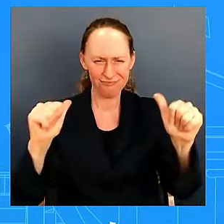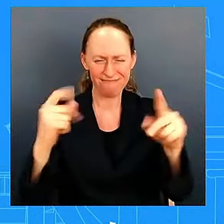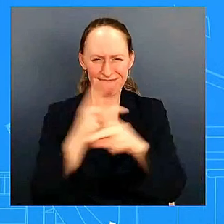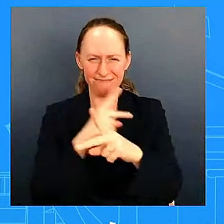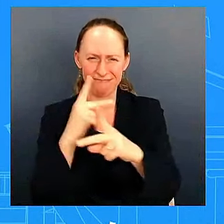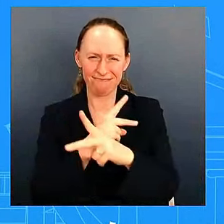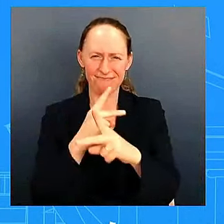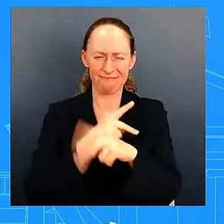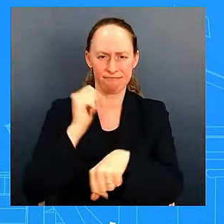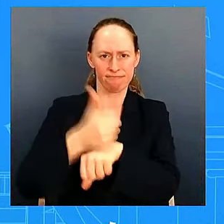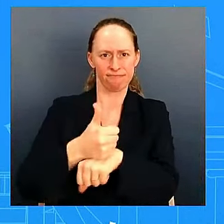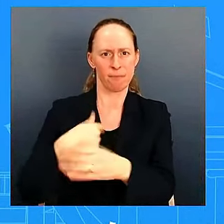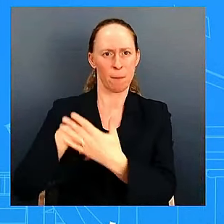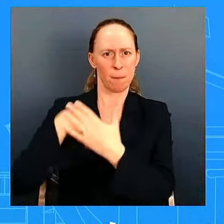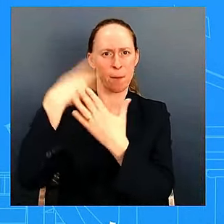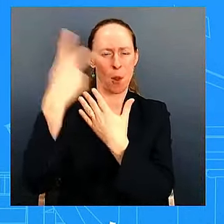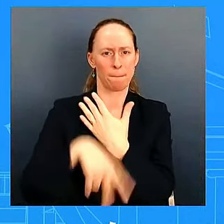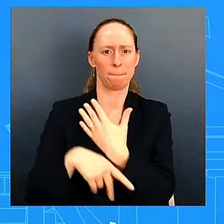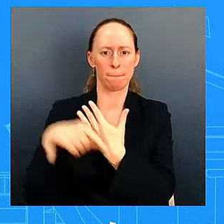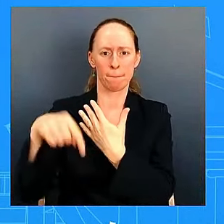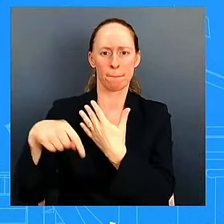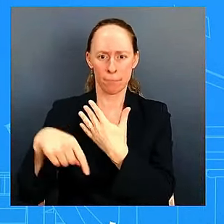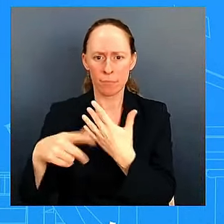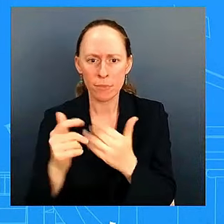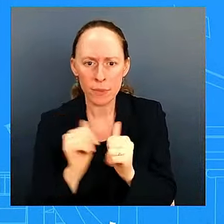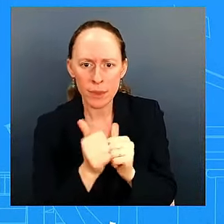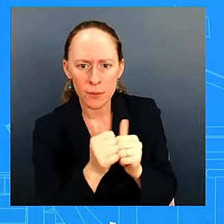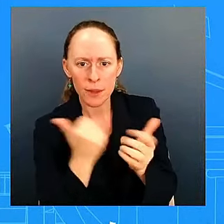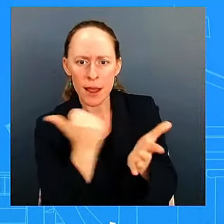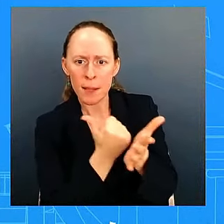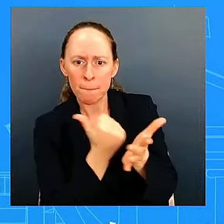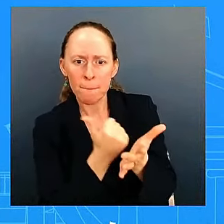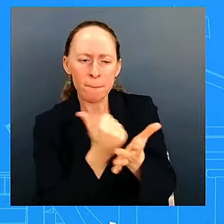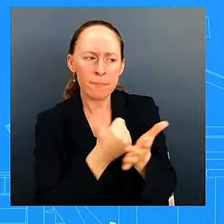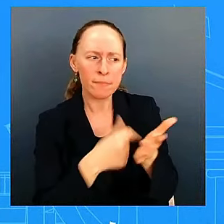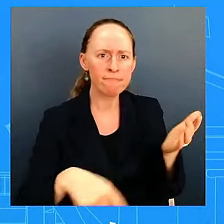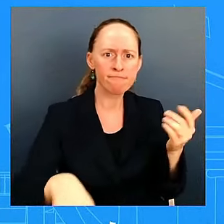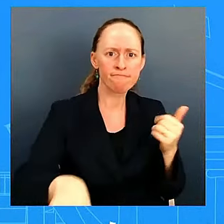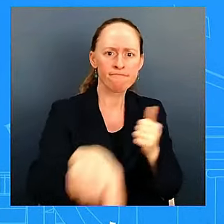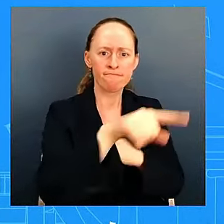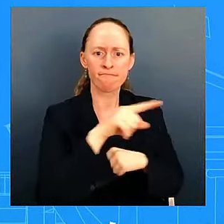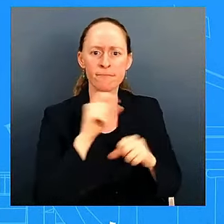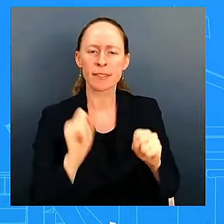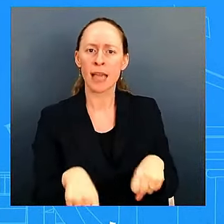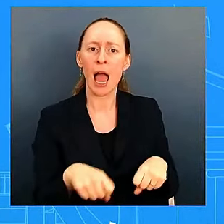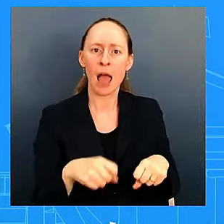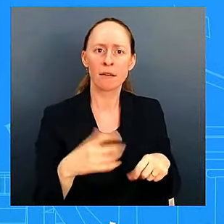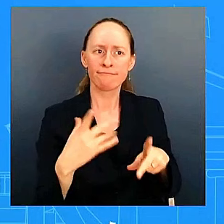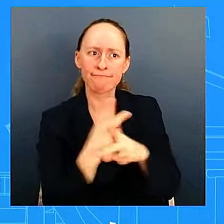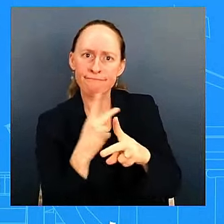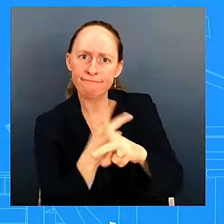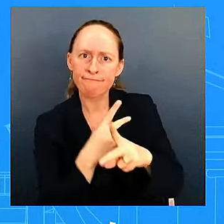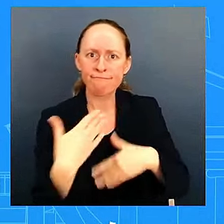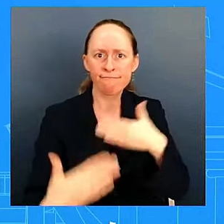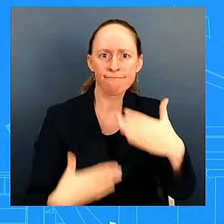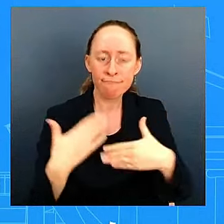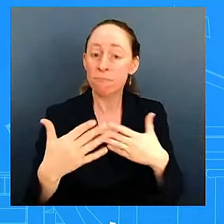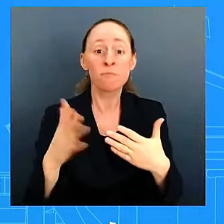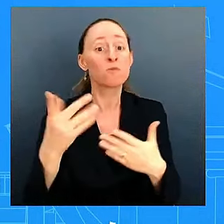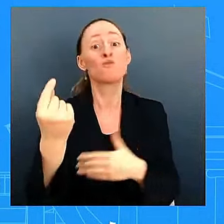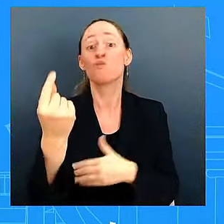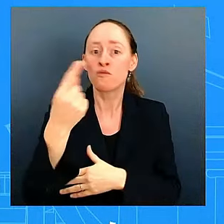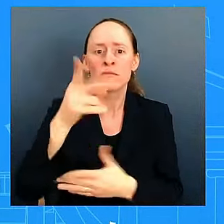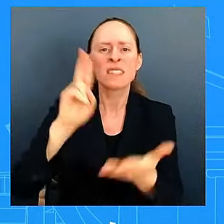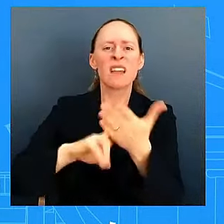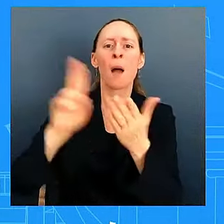engage bars at a risk a high risk of delinquency and helping bars enroll in idr plans and the lowest monthly payments as well so